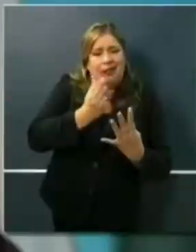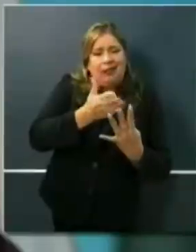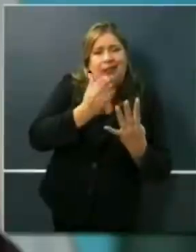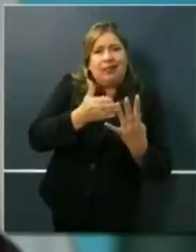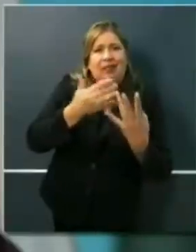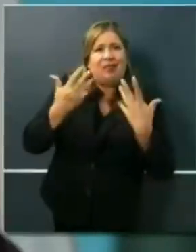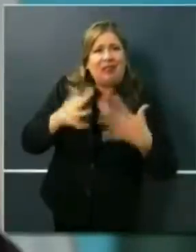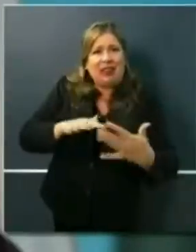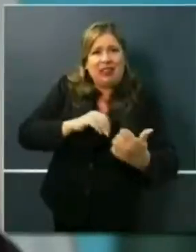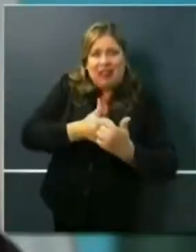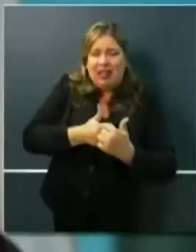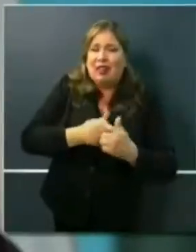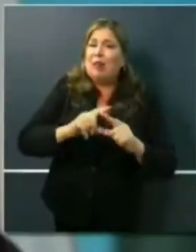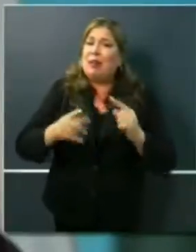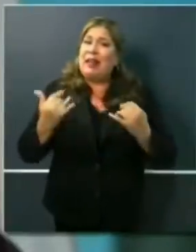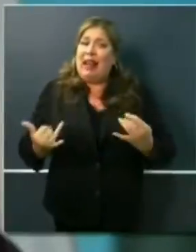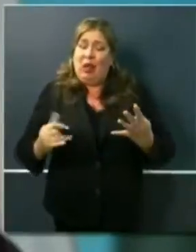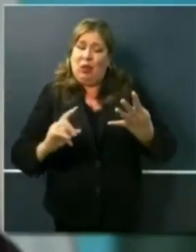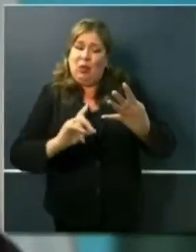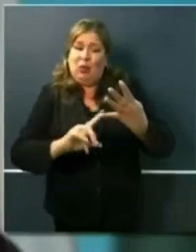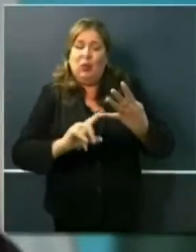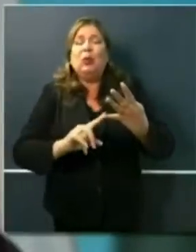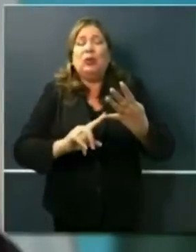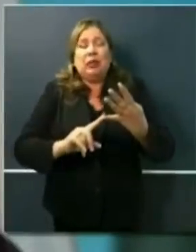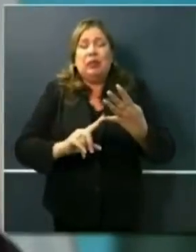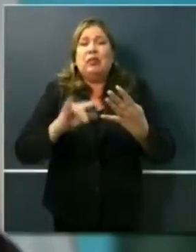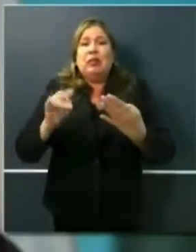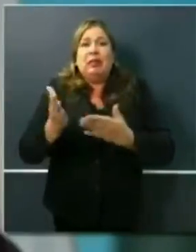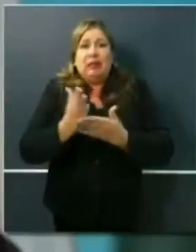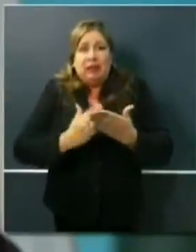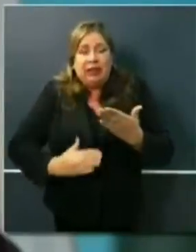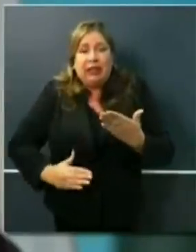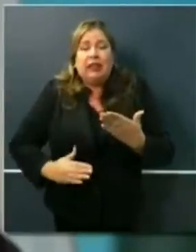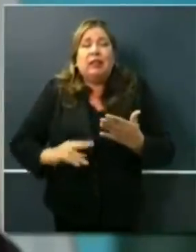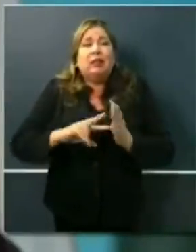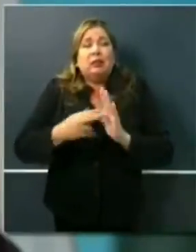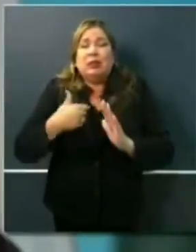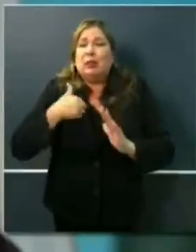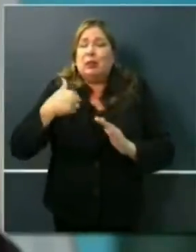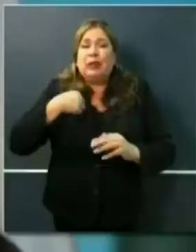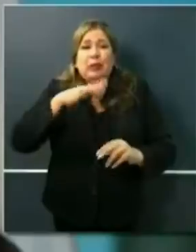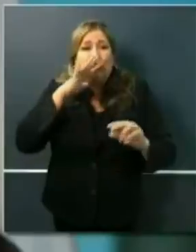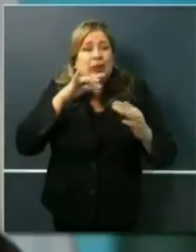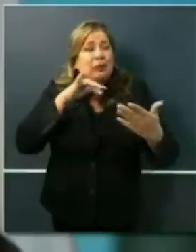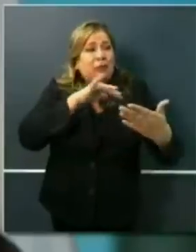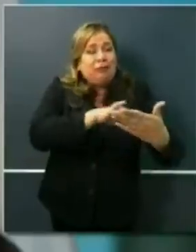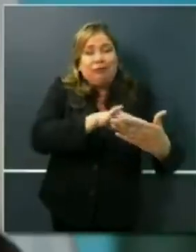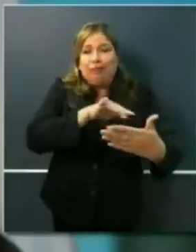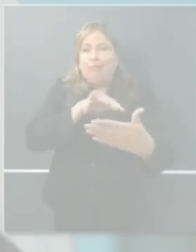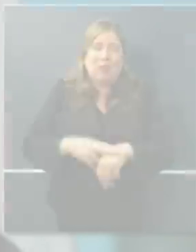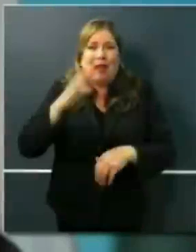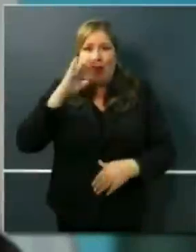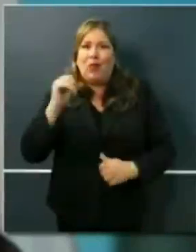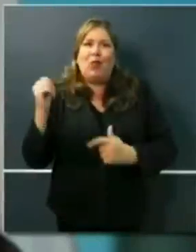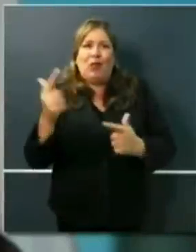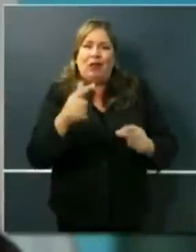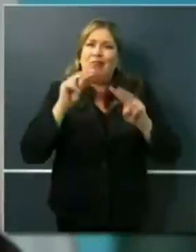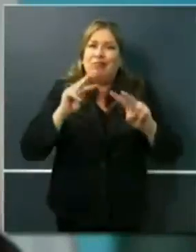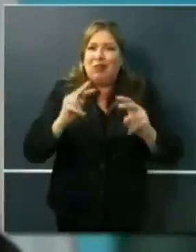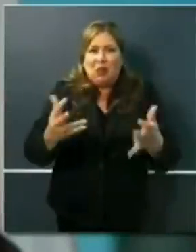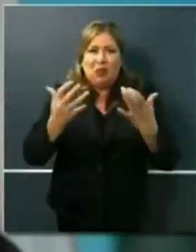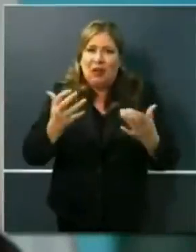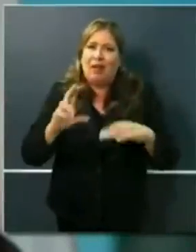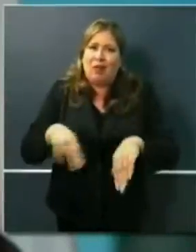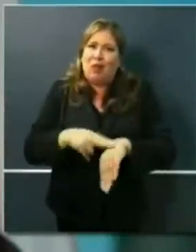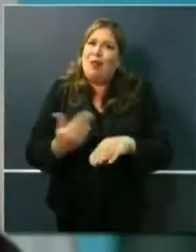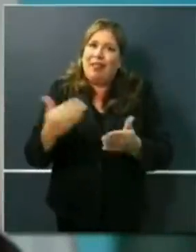all. But this phase is one where science, where public health, not politics, must be the guide. We have